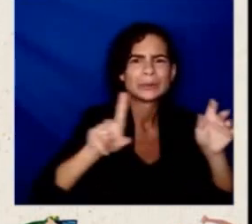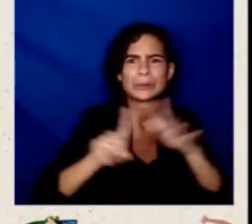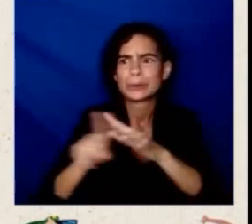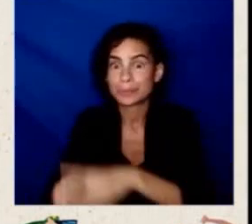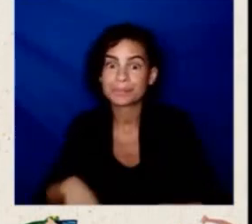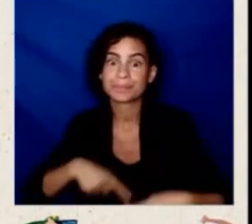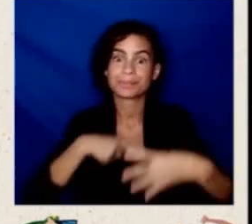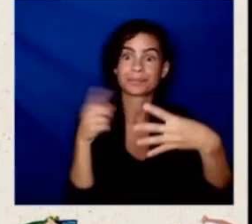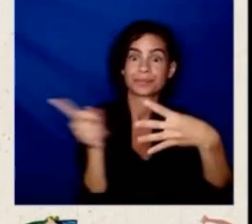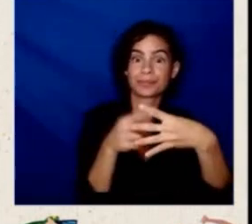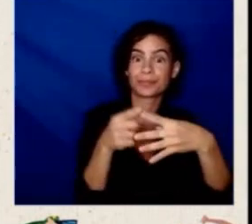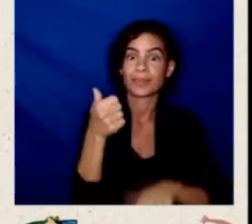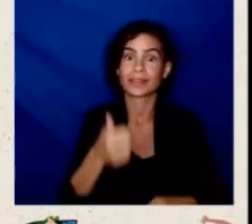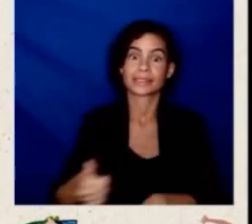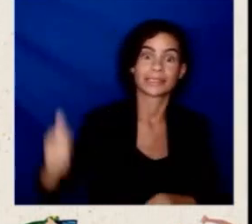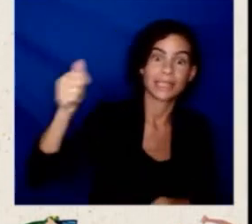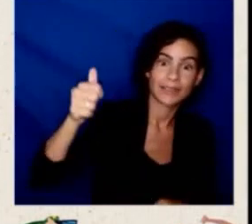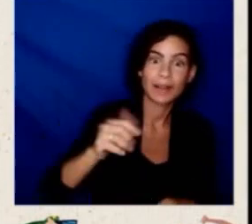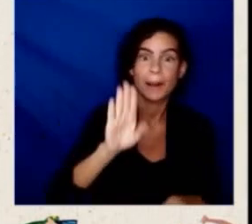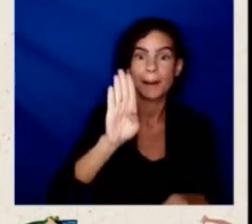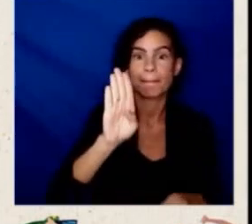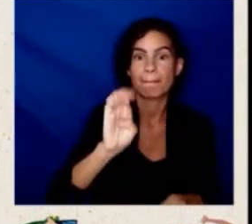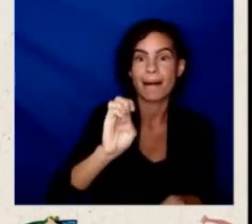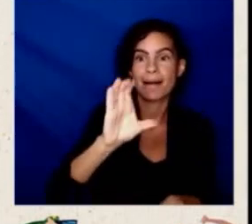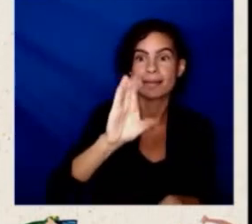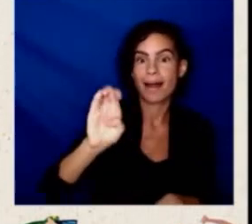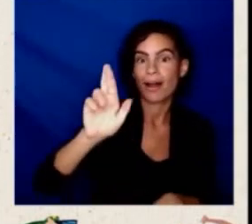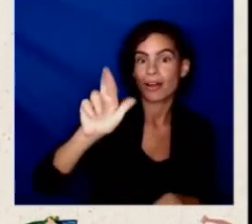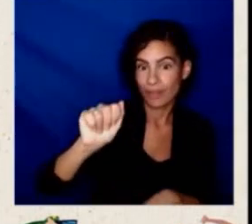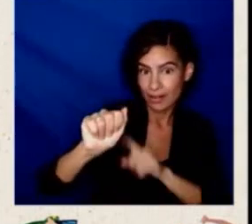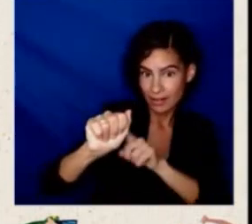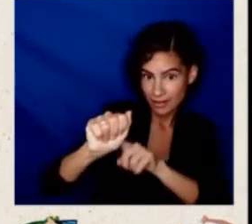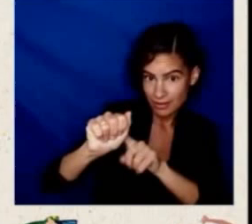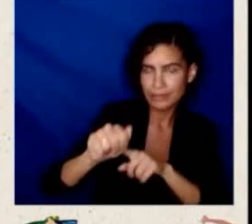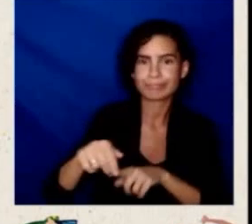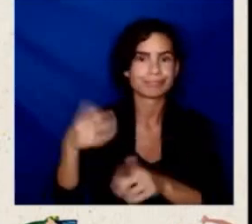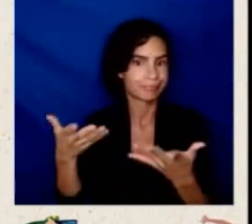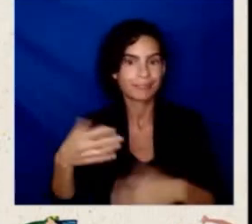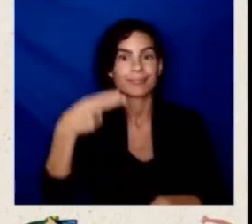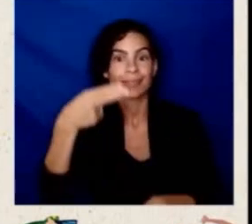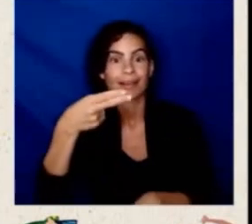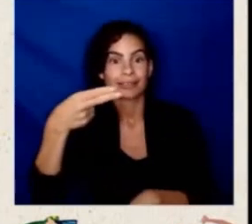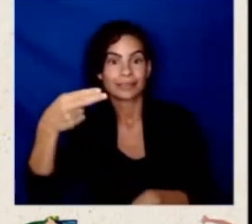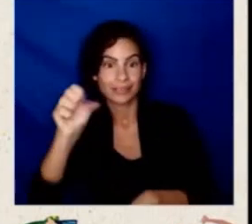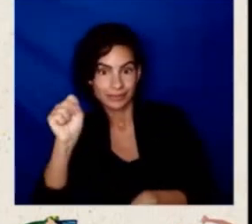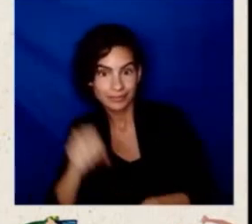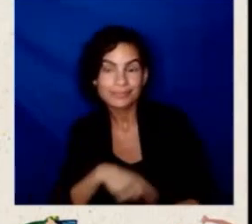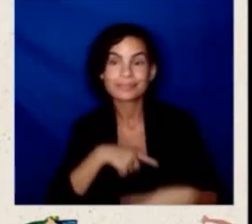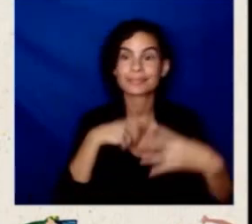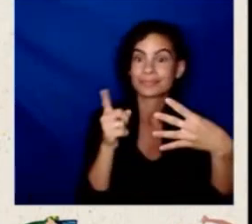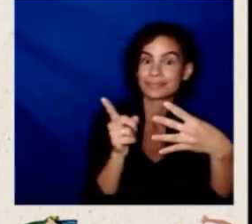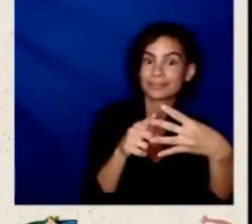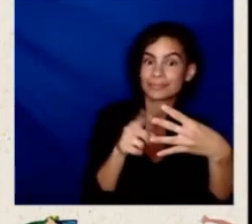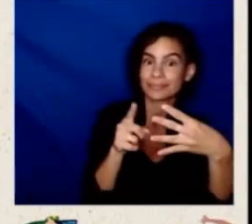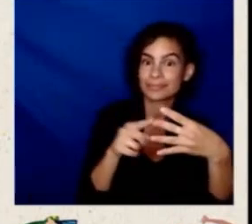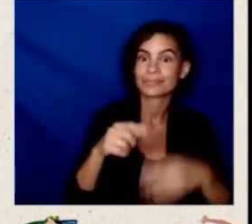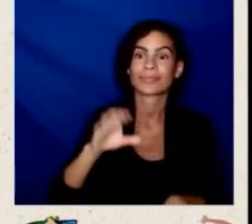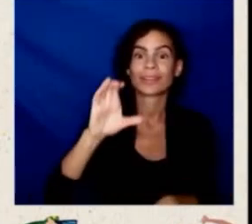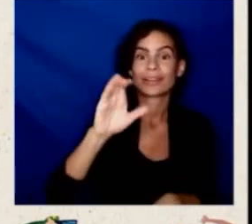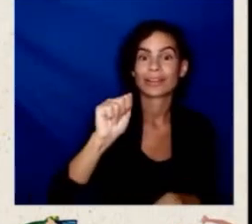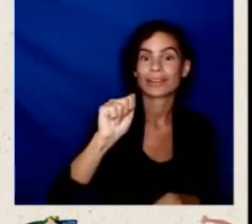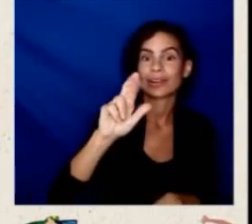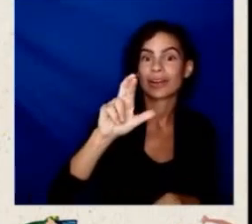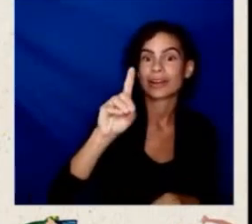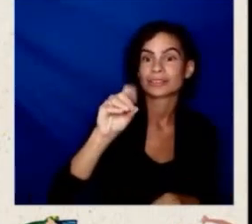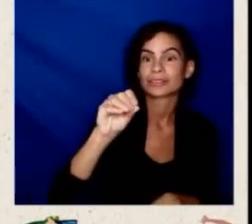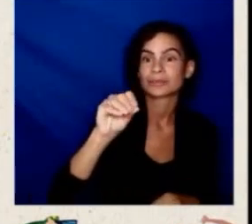Secretary of Health and Human Services, Dr. Cardona, the Secretary of Education. In just a little while, Ali Mayorkas will be